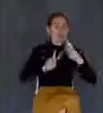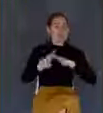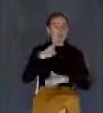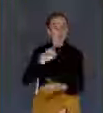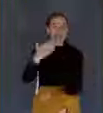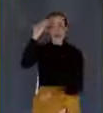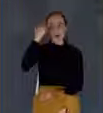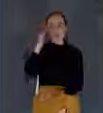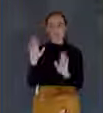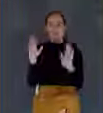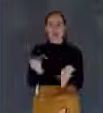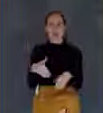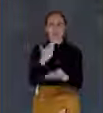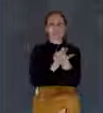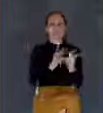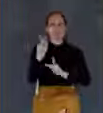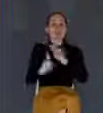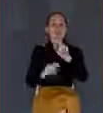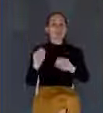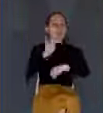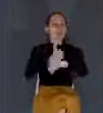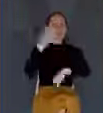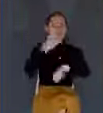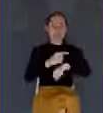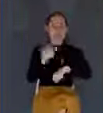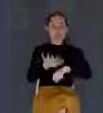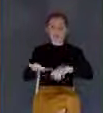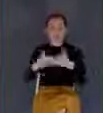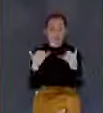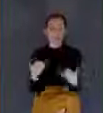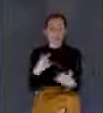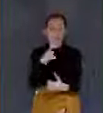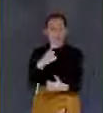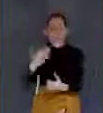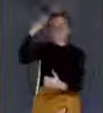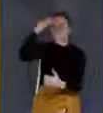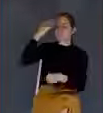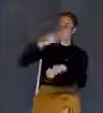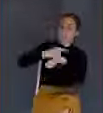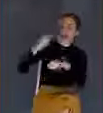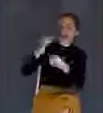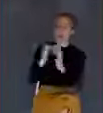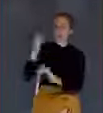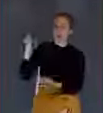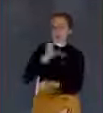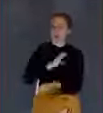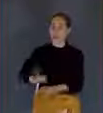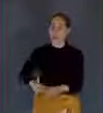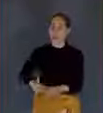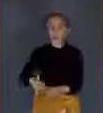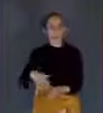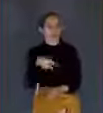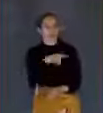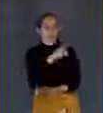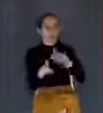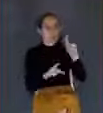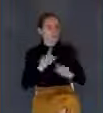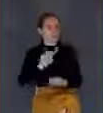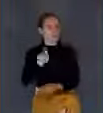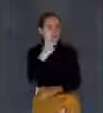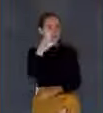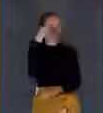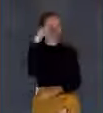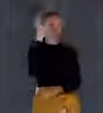There are date setters out there, and they want to set a date about the coming of Jesus Christ. These folks are either delusional or they're intentionally